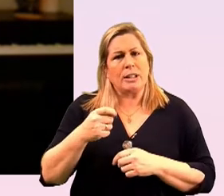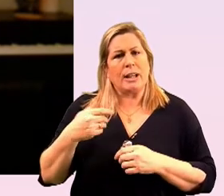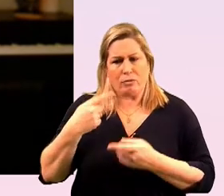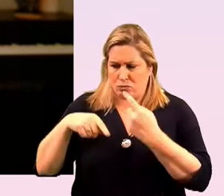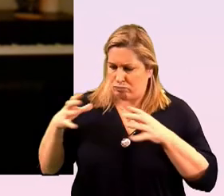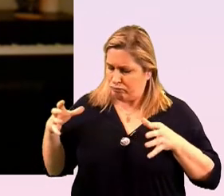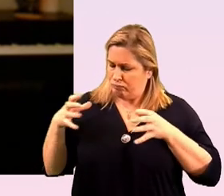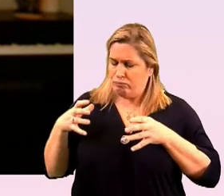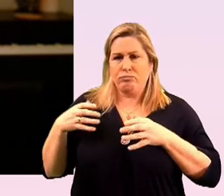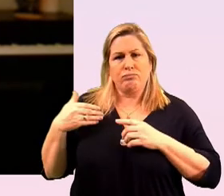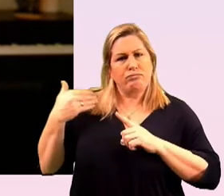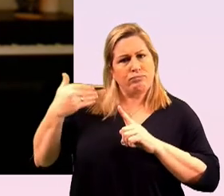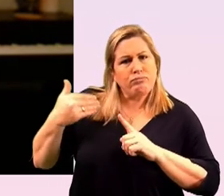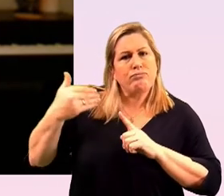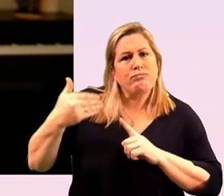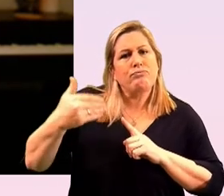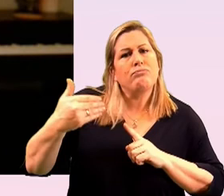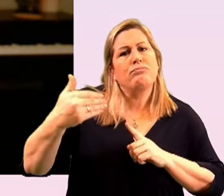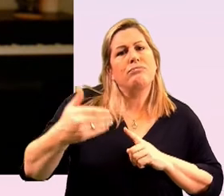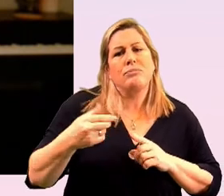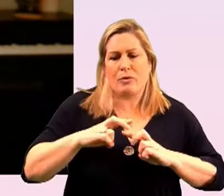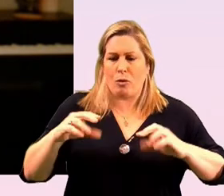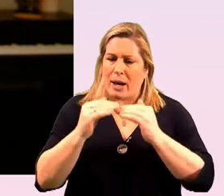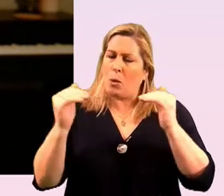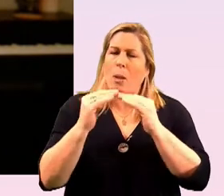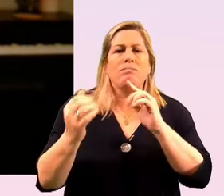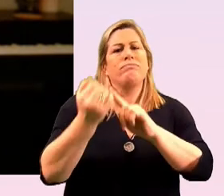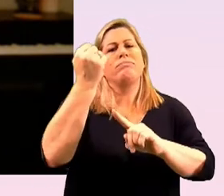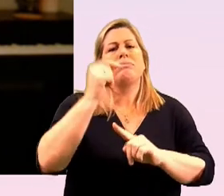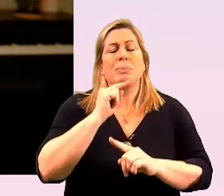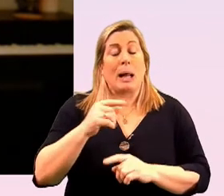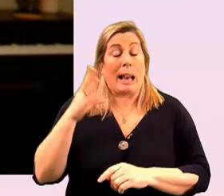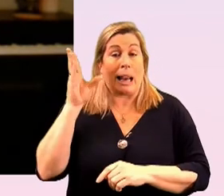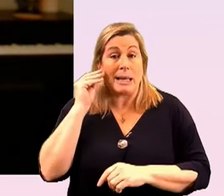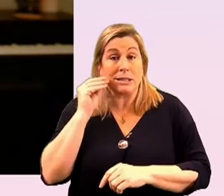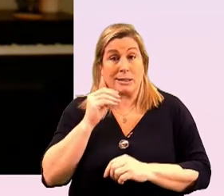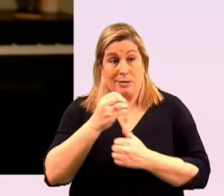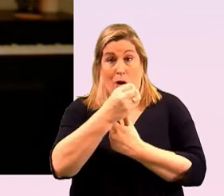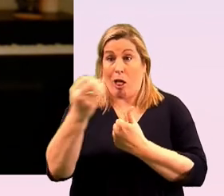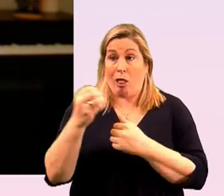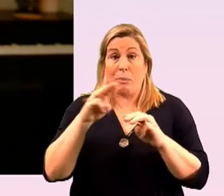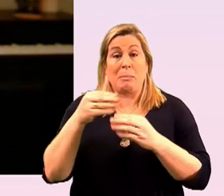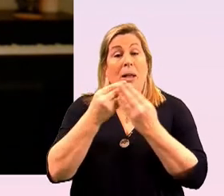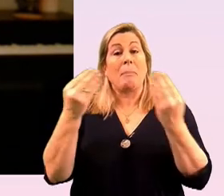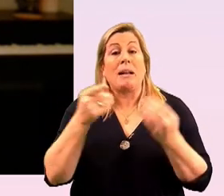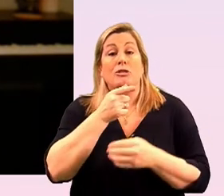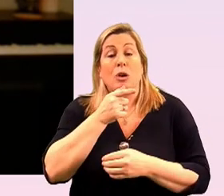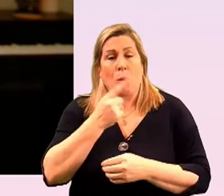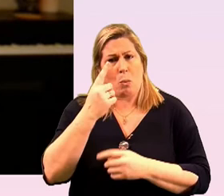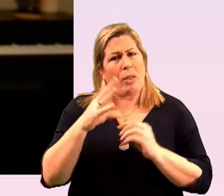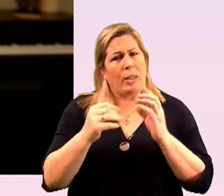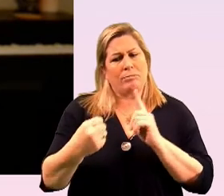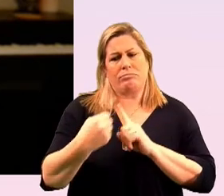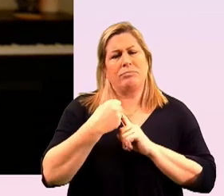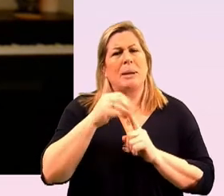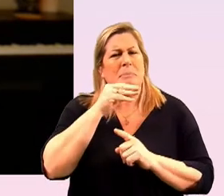uh equality in the country um but listening to my fellow panelists talk one thing that i'm struck by is that journeys aren't